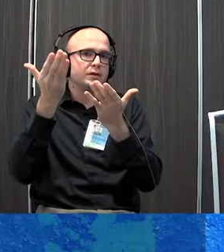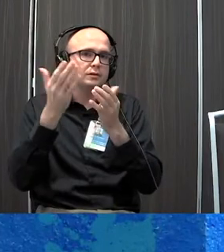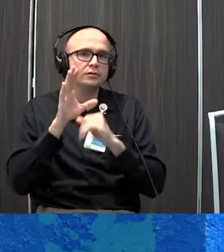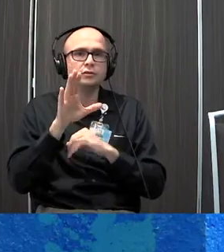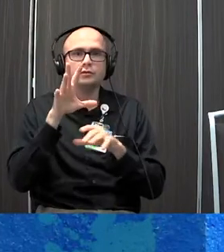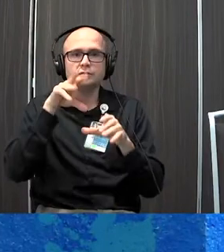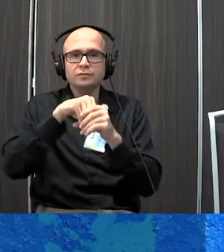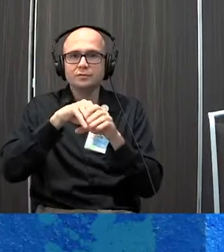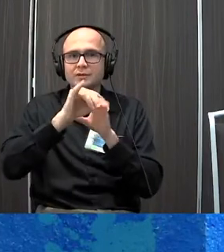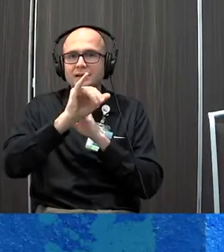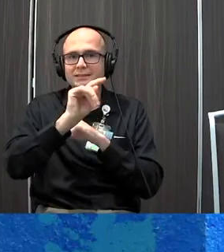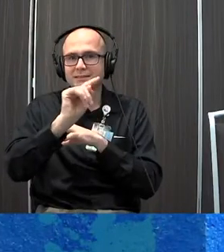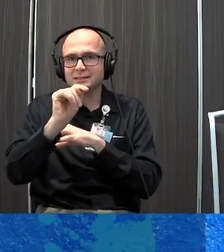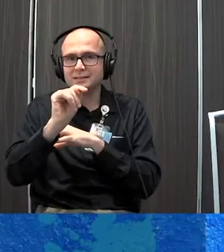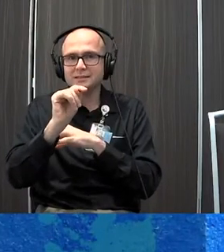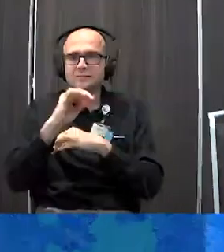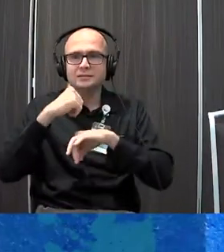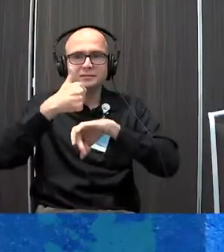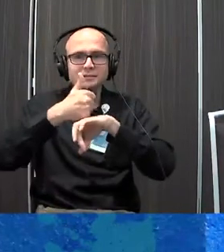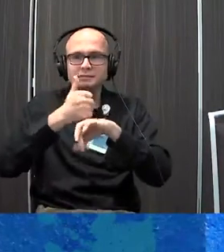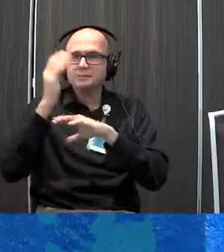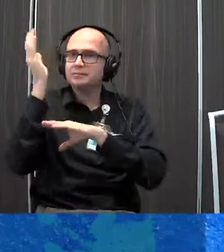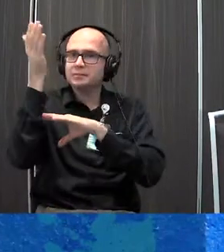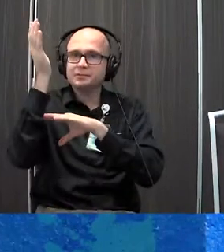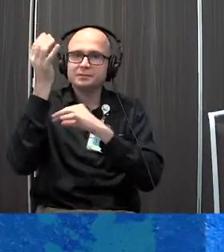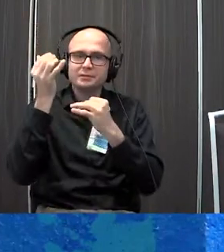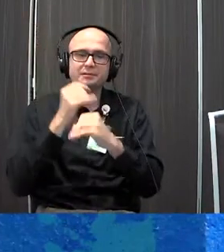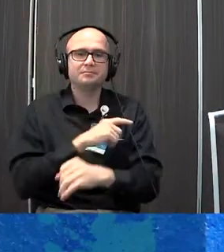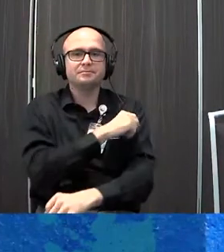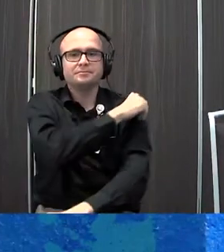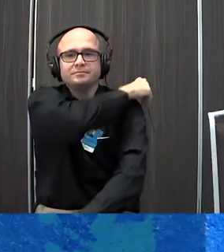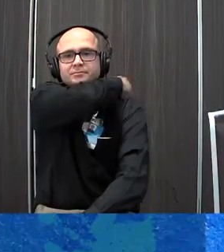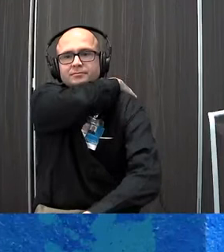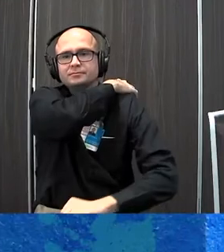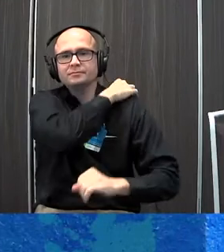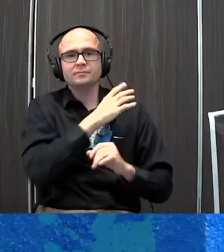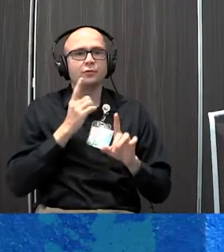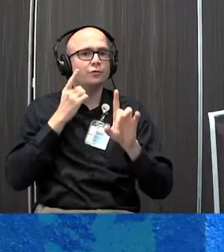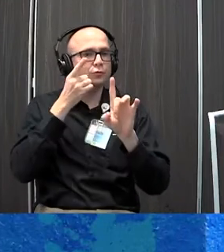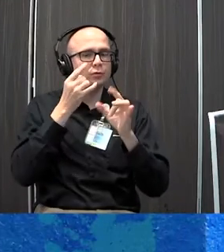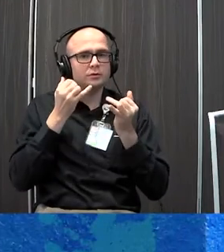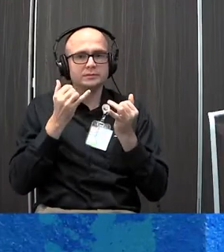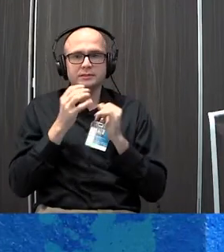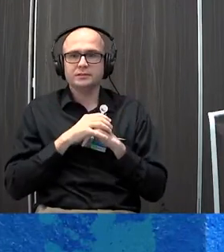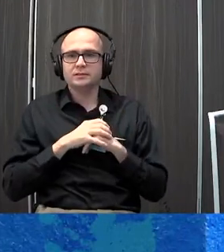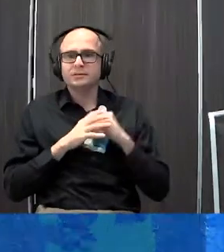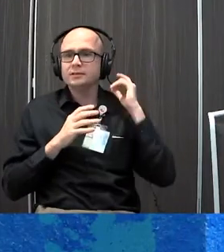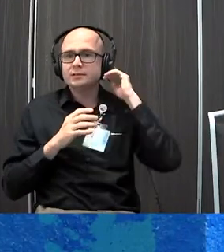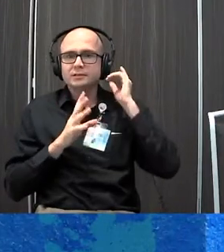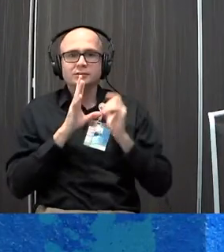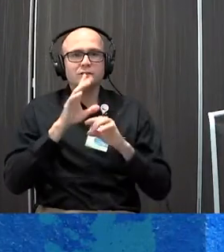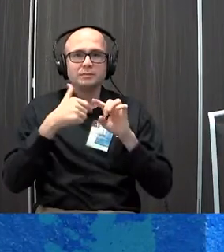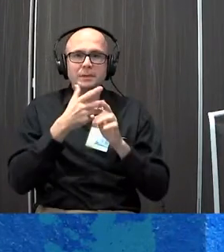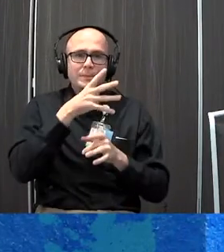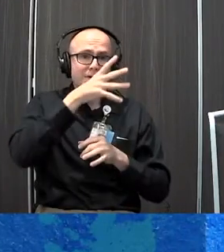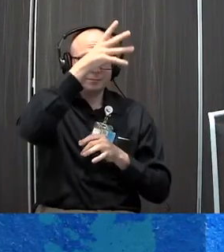whether you're part of the IT team putting on this fabulous presentation today. So the goals today are to paint a little bit about parental